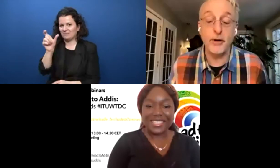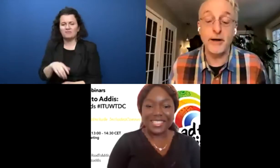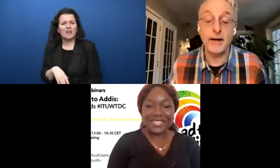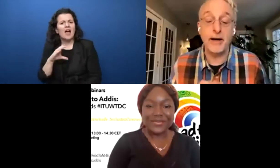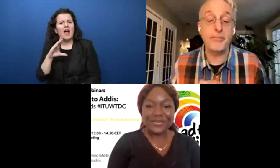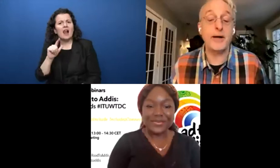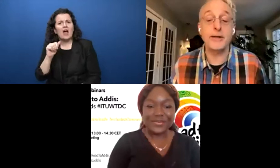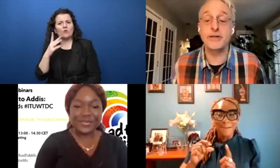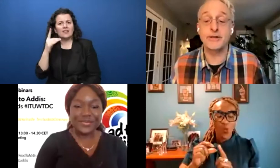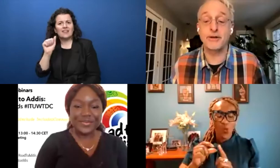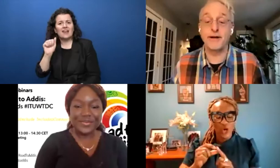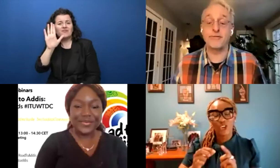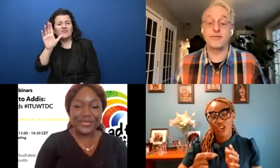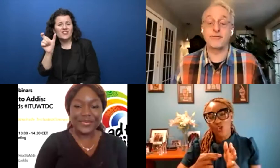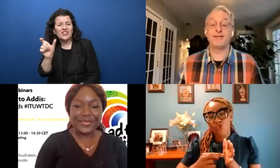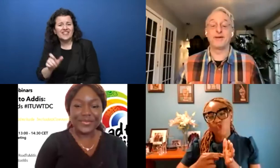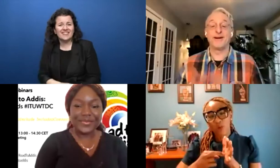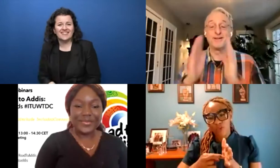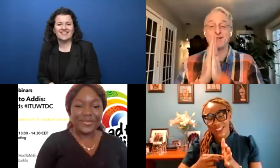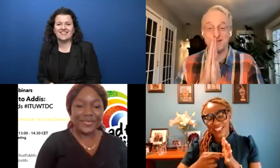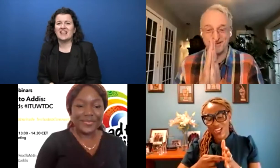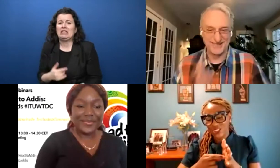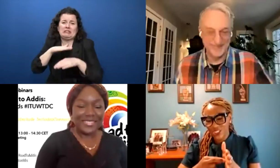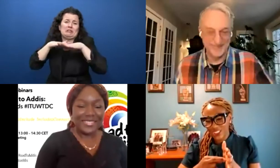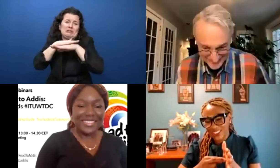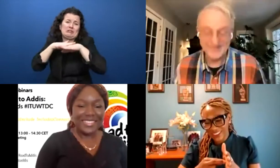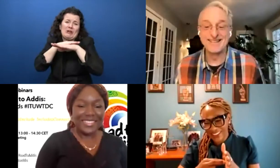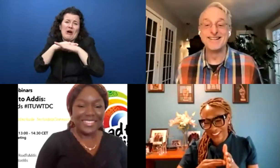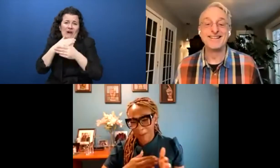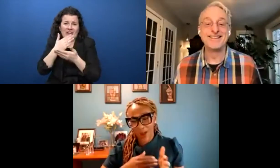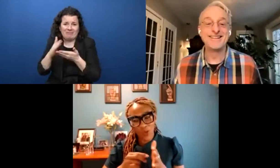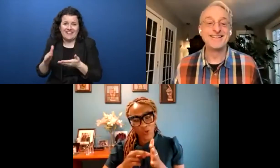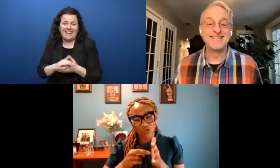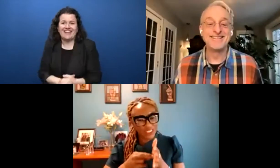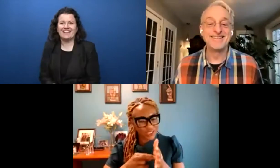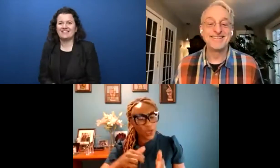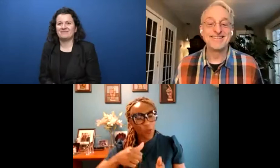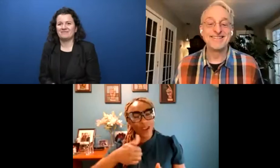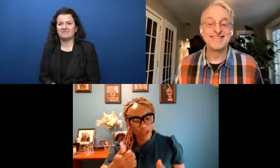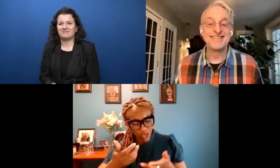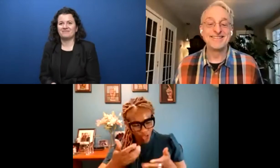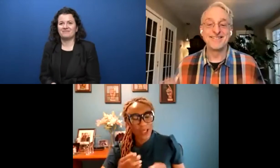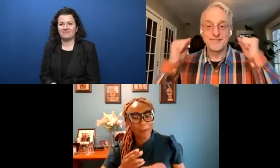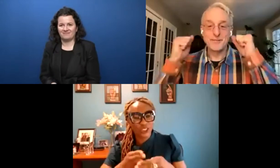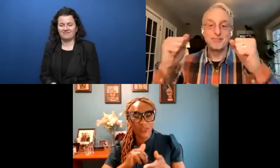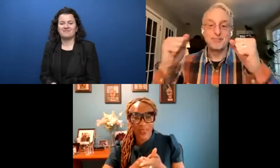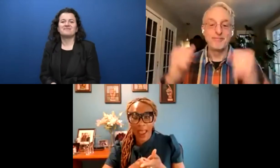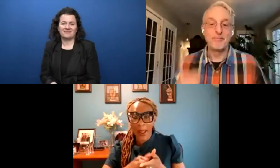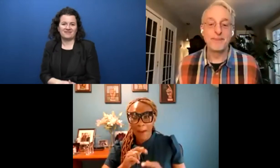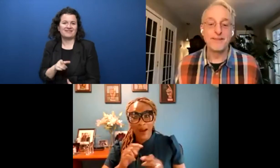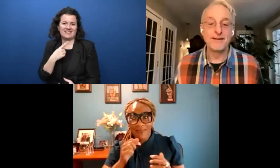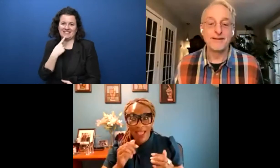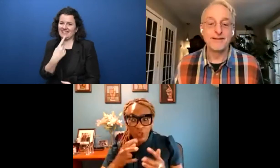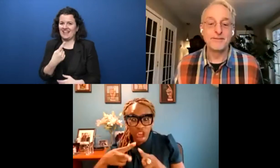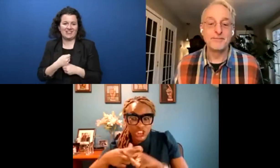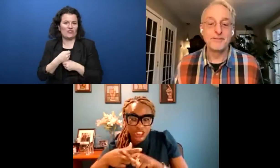for her word. And my apologies to Claudia for leaving you out. My word is representation. And someone else already